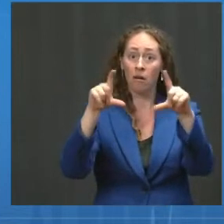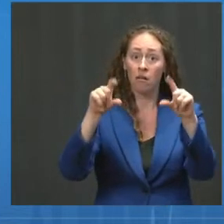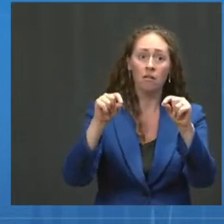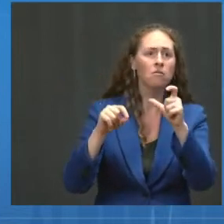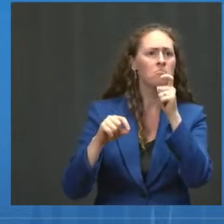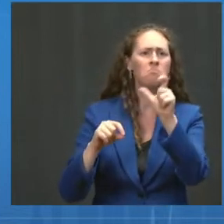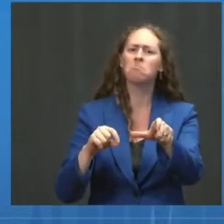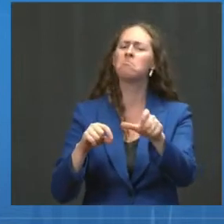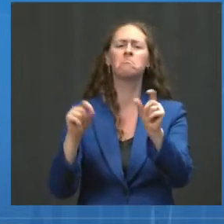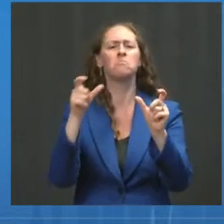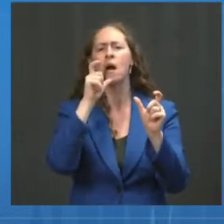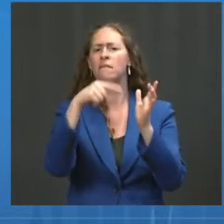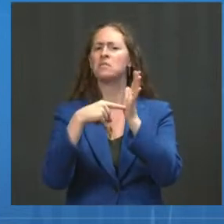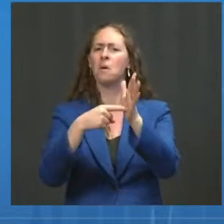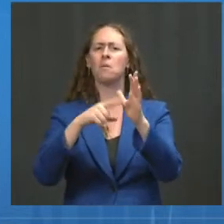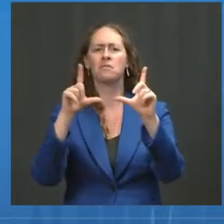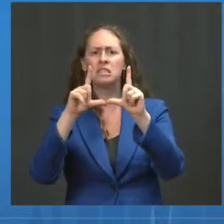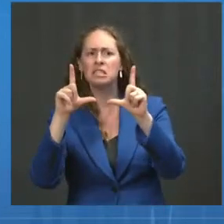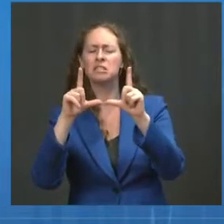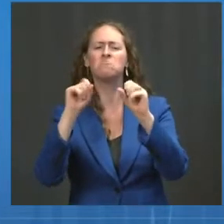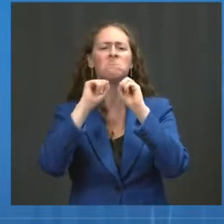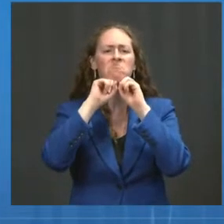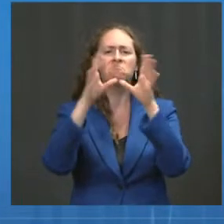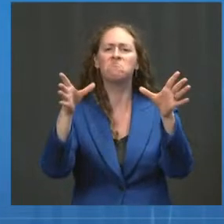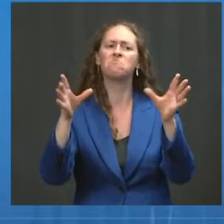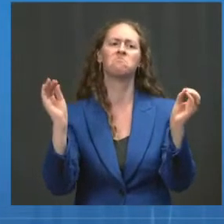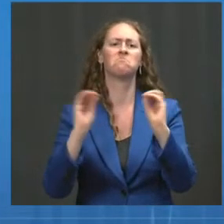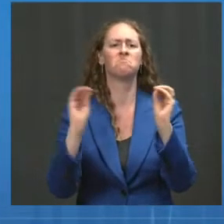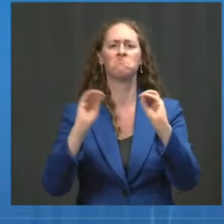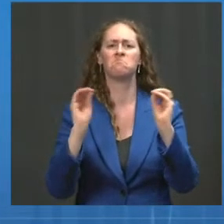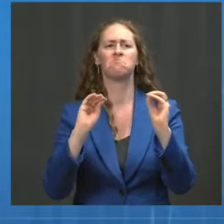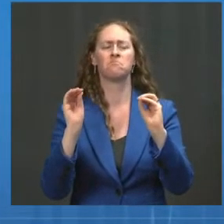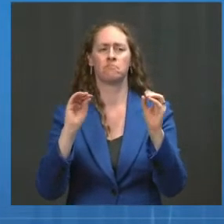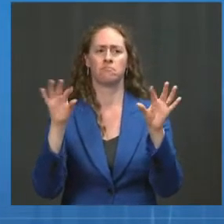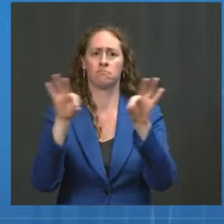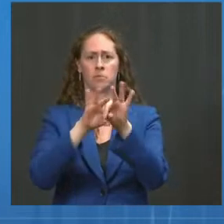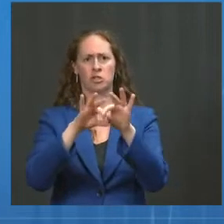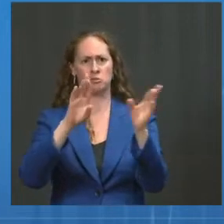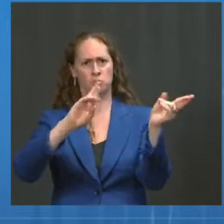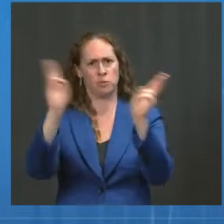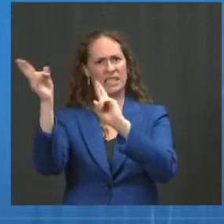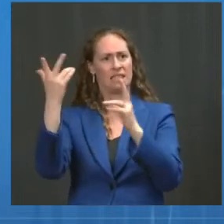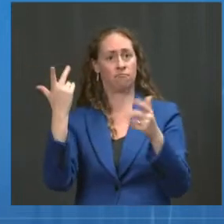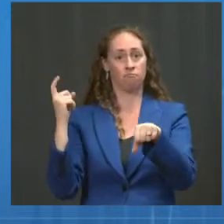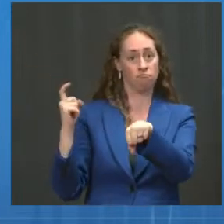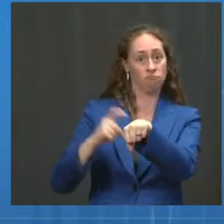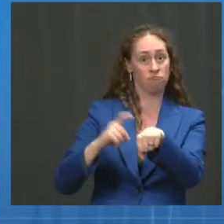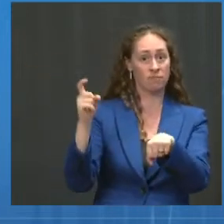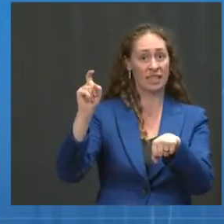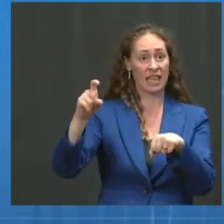So the bottom line is that we are prepared for boosters, and we will hit the ground running.